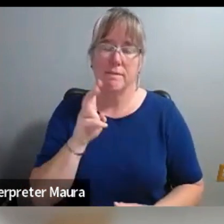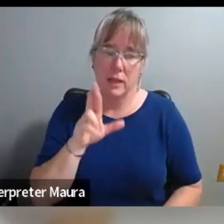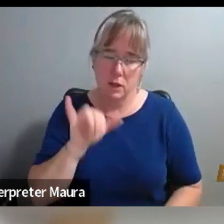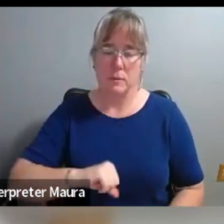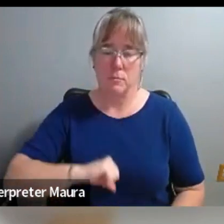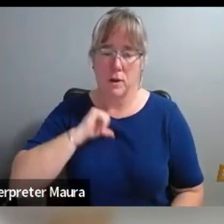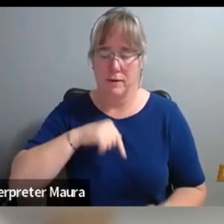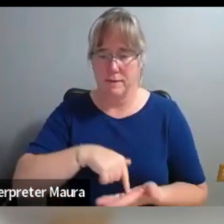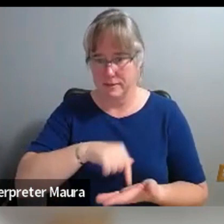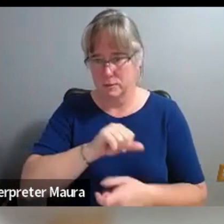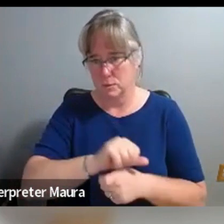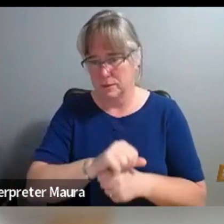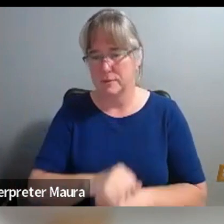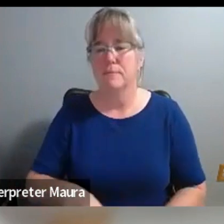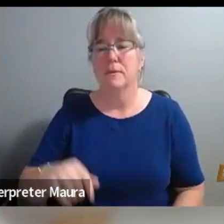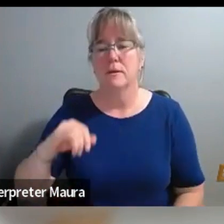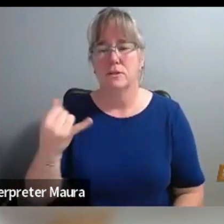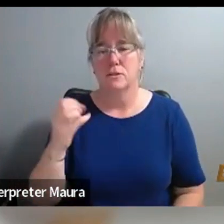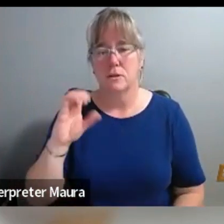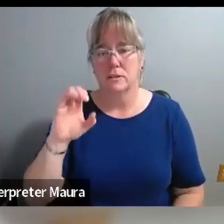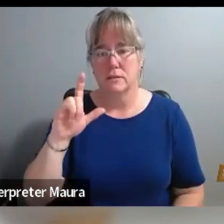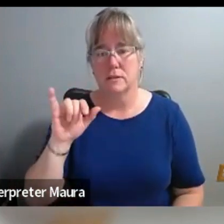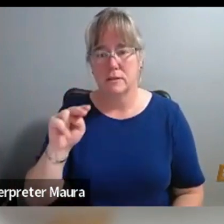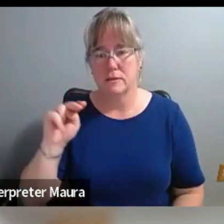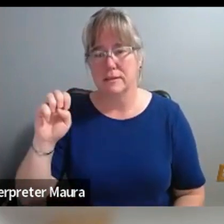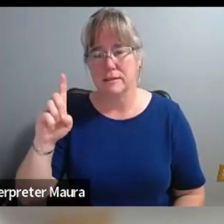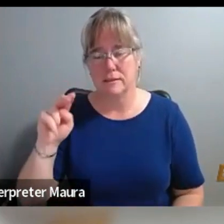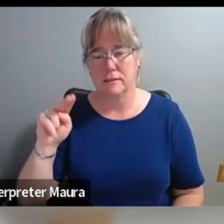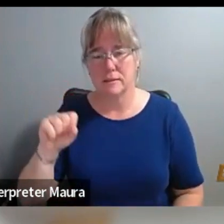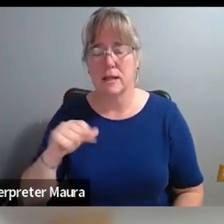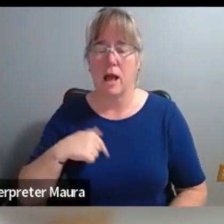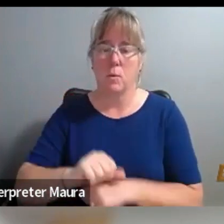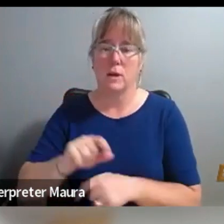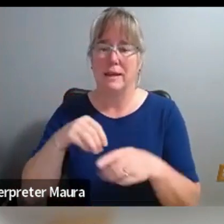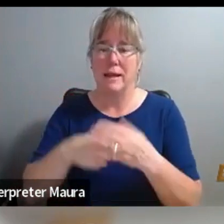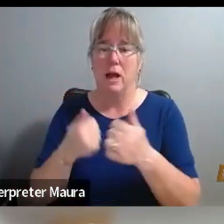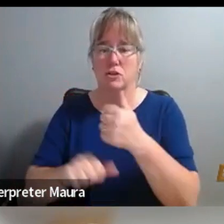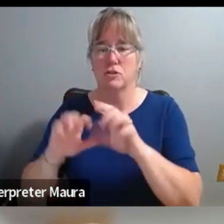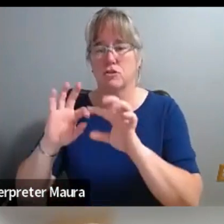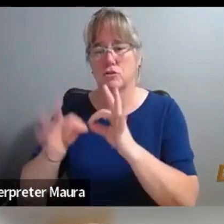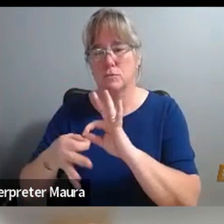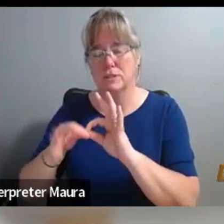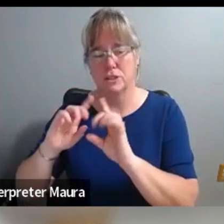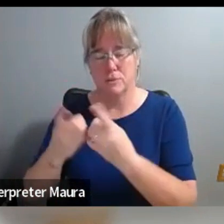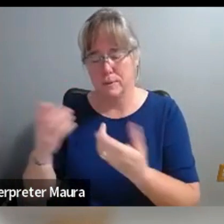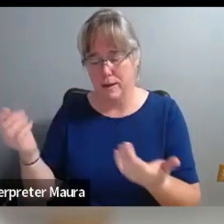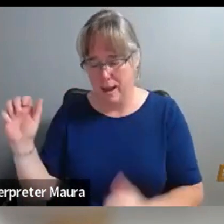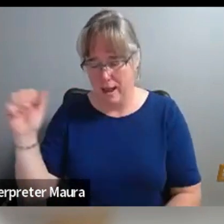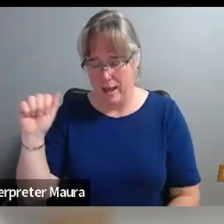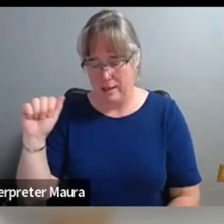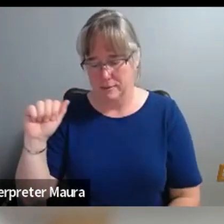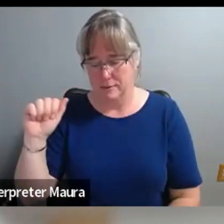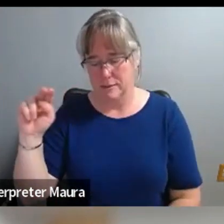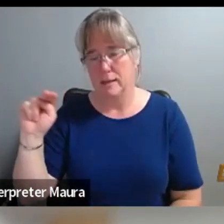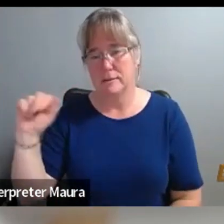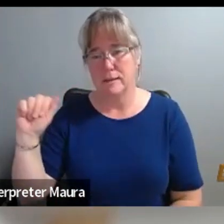My name is Jocelyn Edens. I work in interpretation at the Nelson Atkins Museum of Art, and I'm here with my colleague Kim